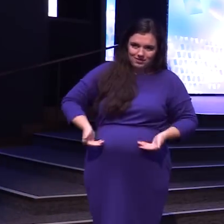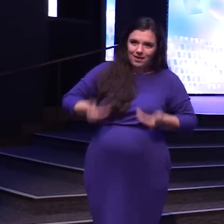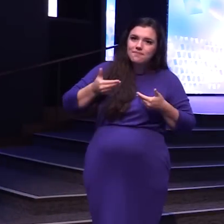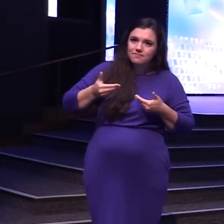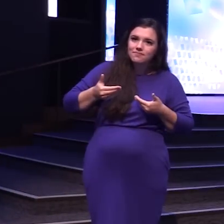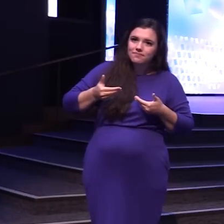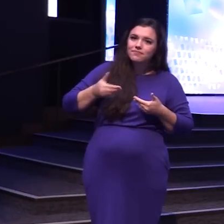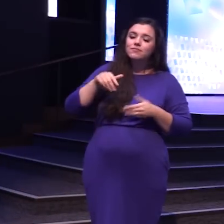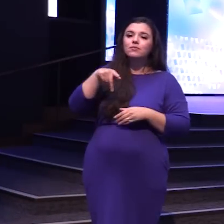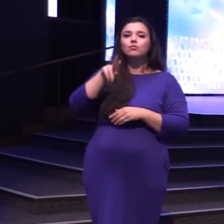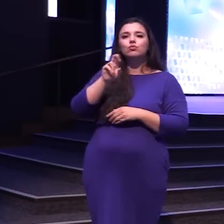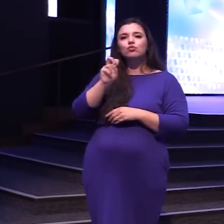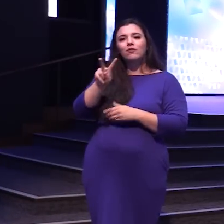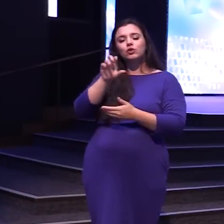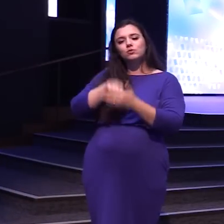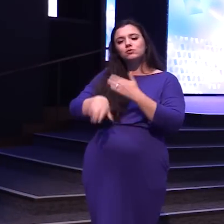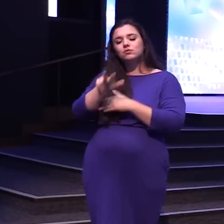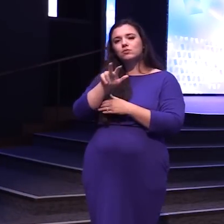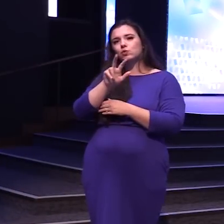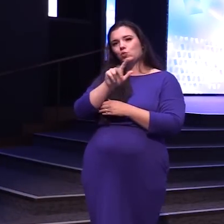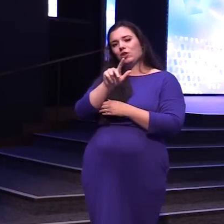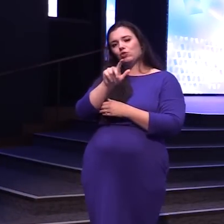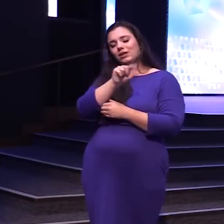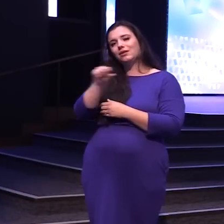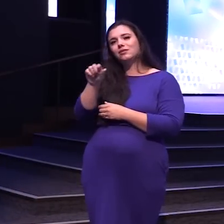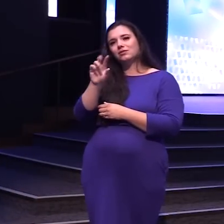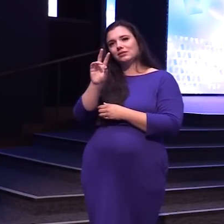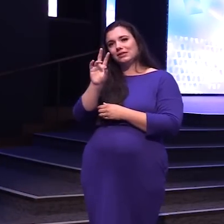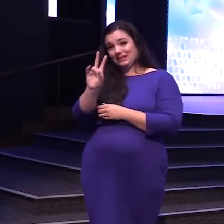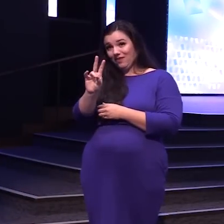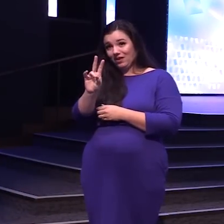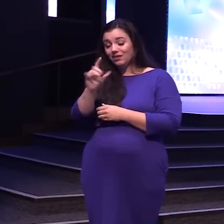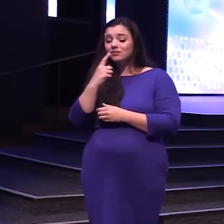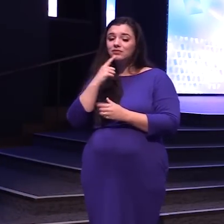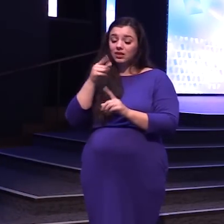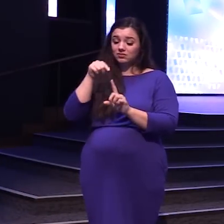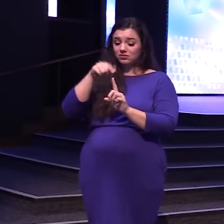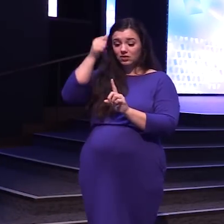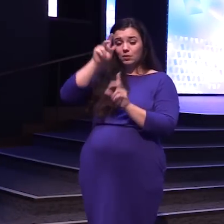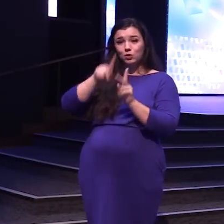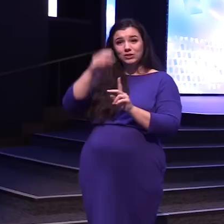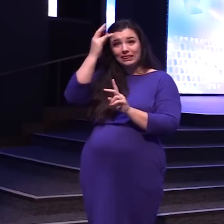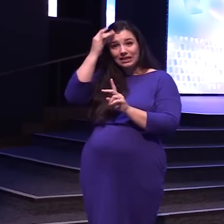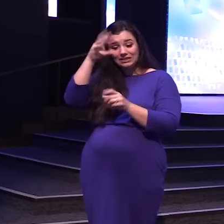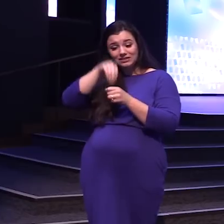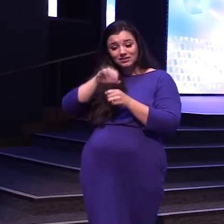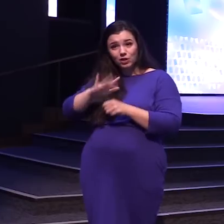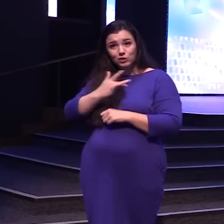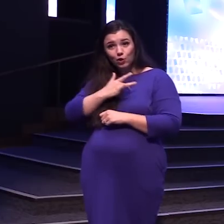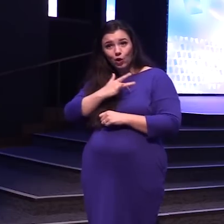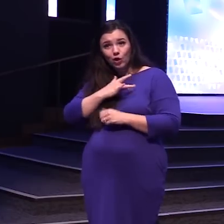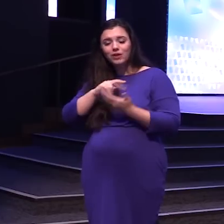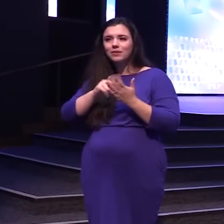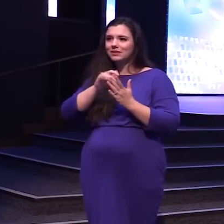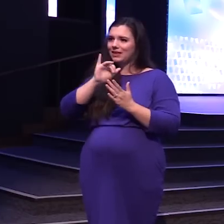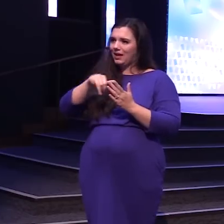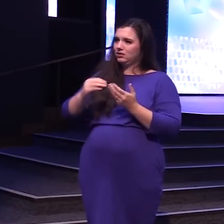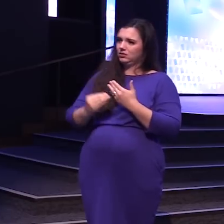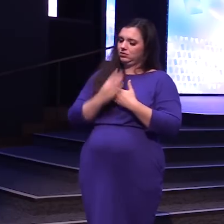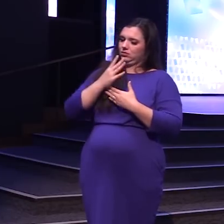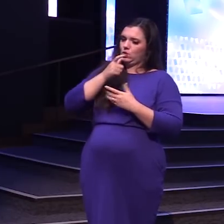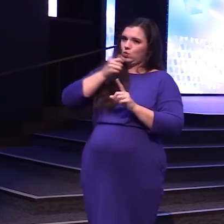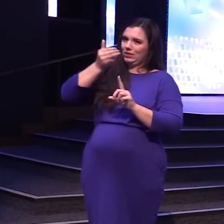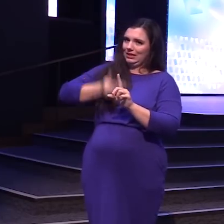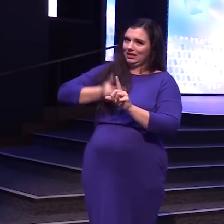Proverbs 23 7 says For as he thinks in his heart So is he What we see In our